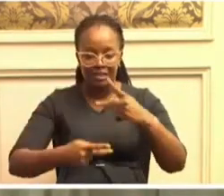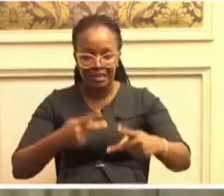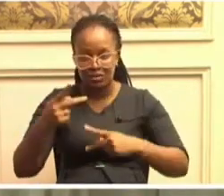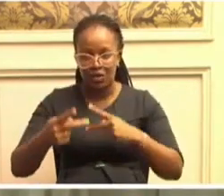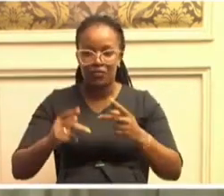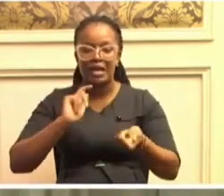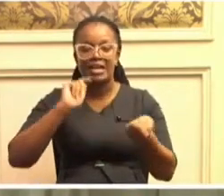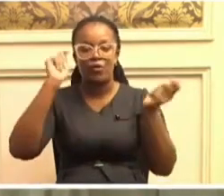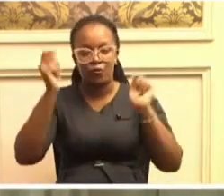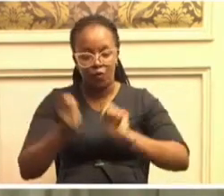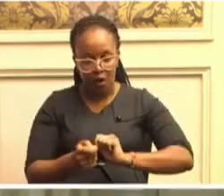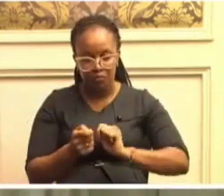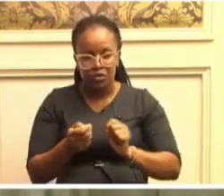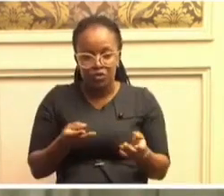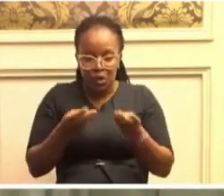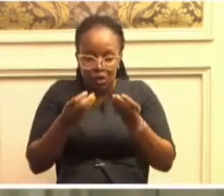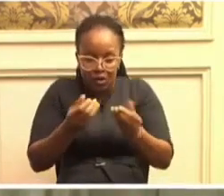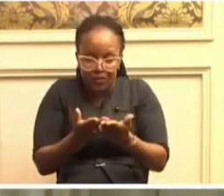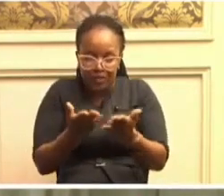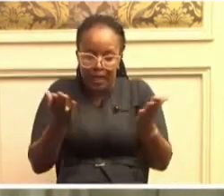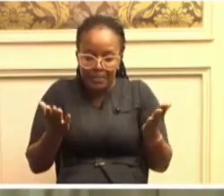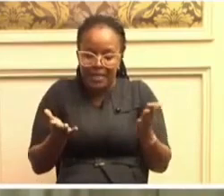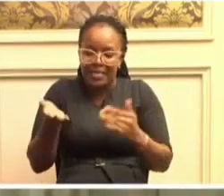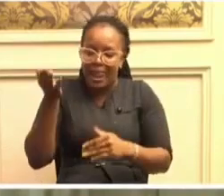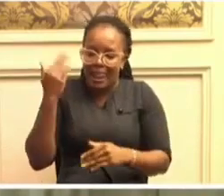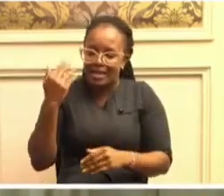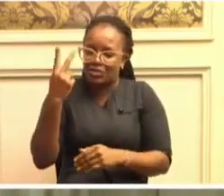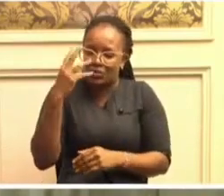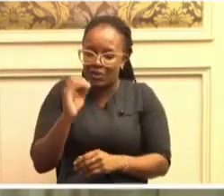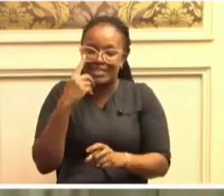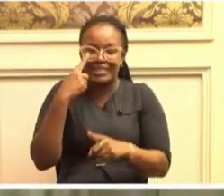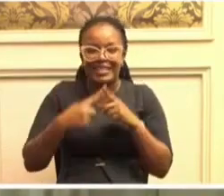to deal with them for the last 20 years. Really?